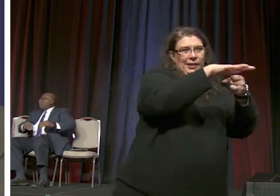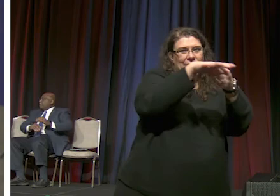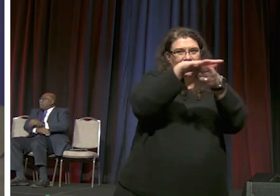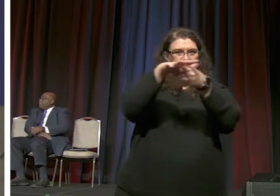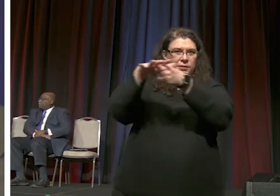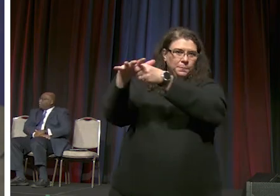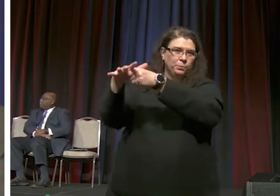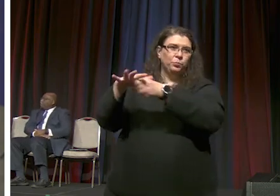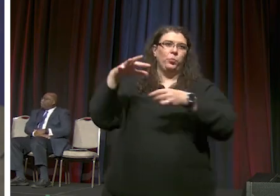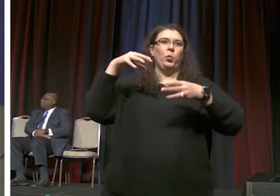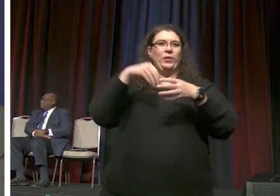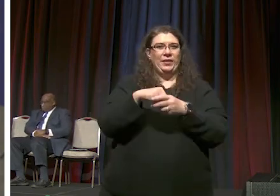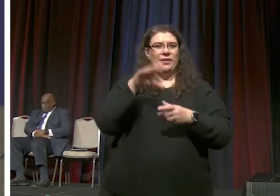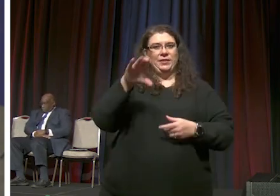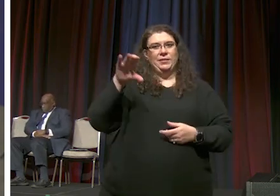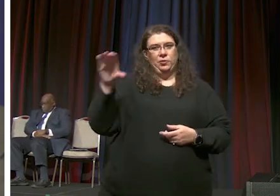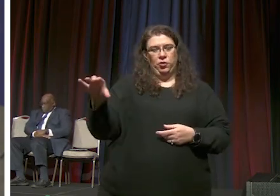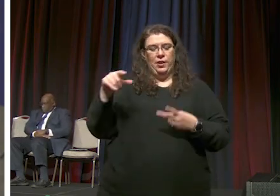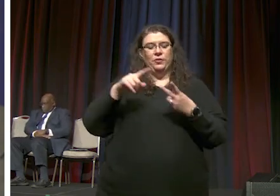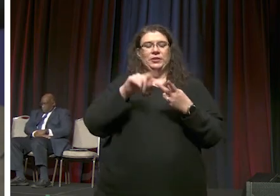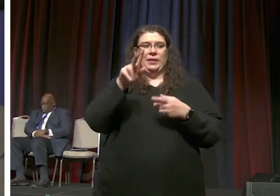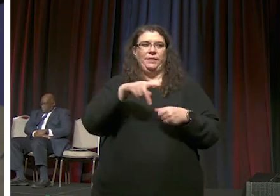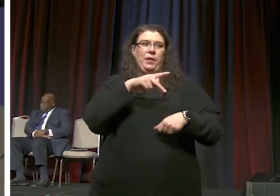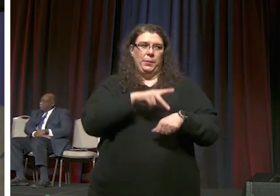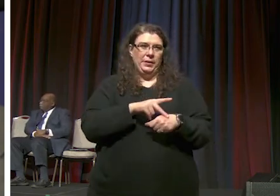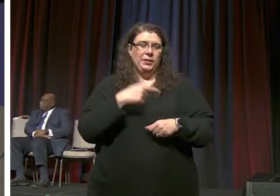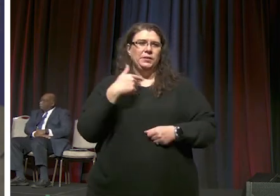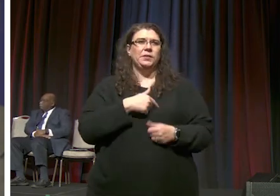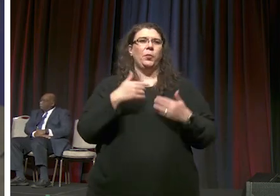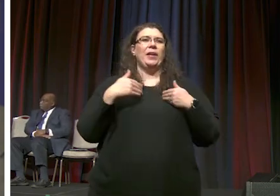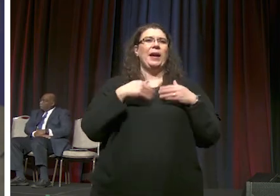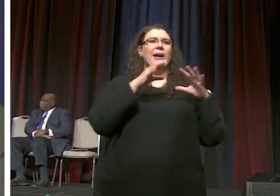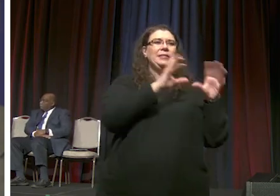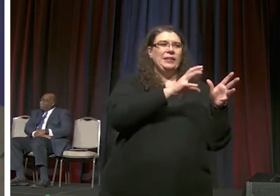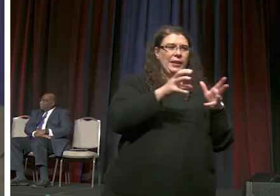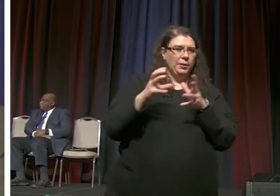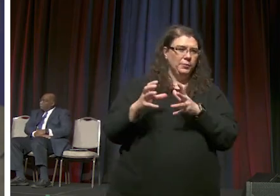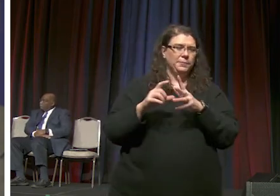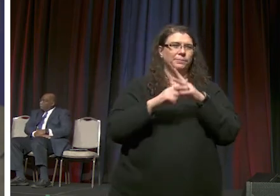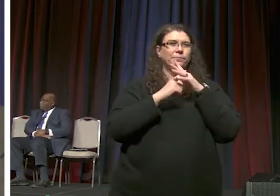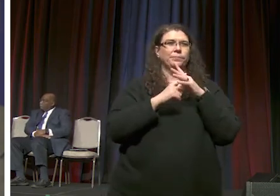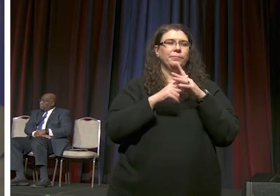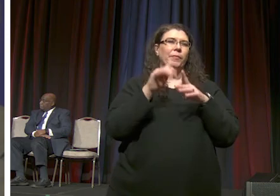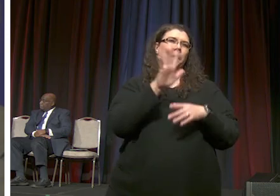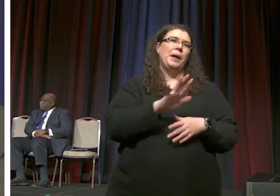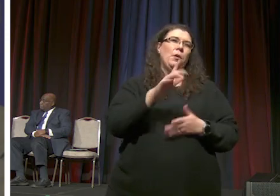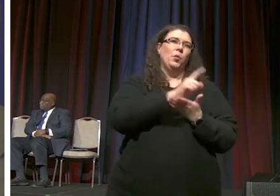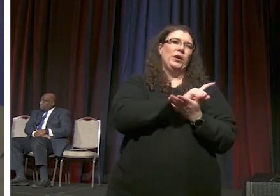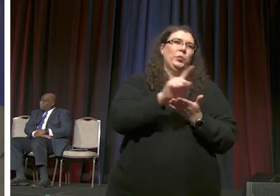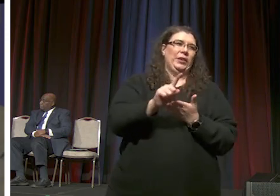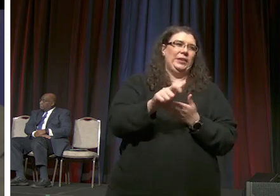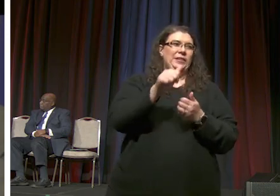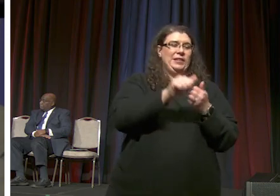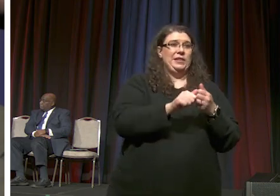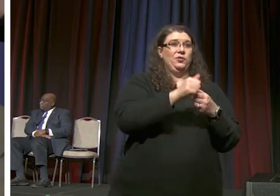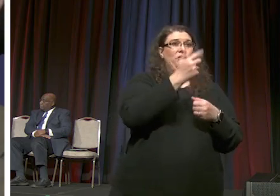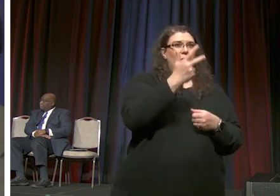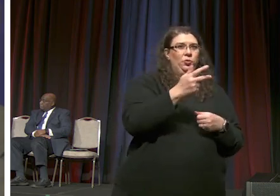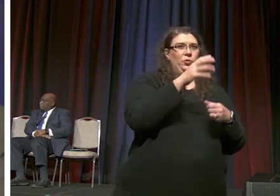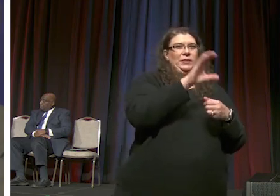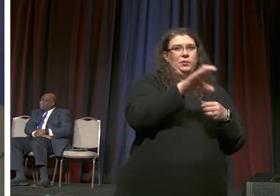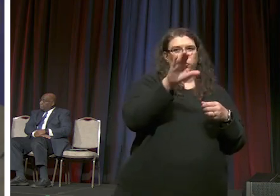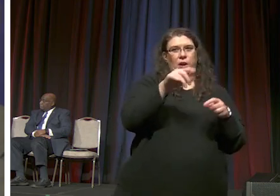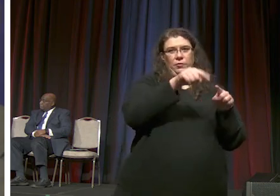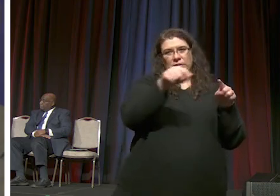within the central conference of the philippines so we had teams that that spent about a week in each of the three central conferences